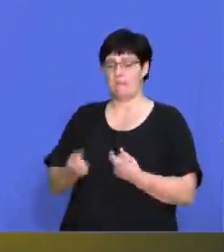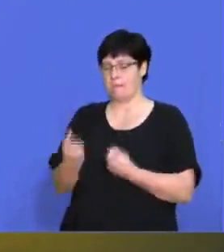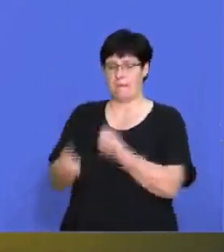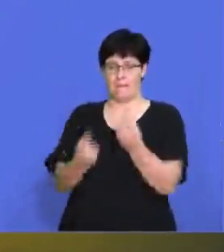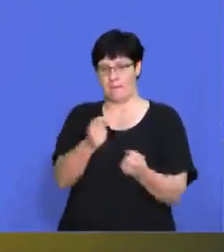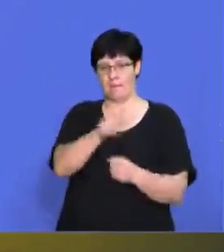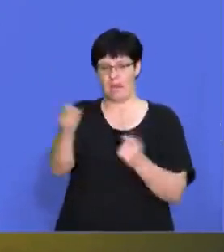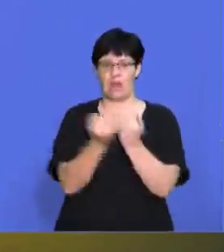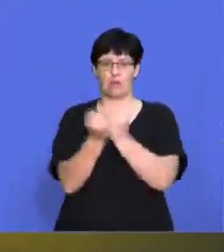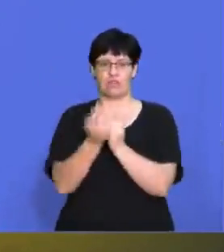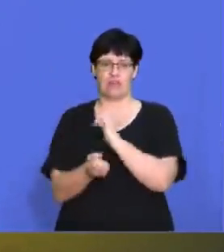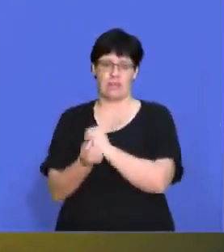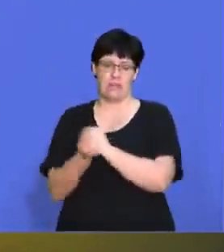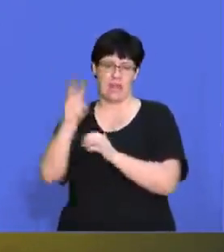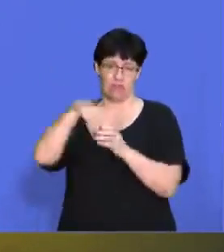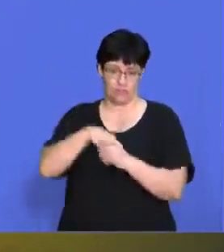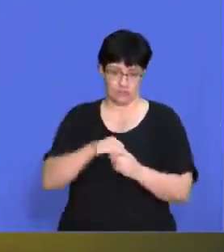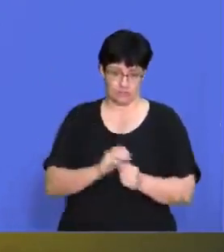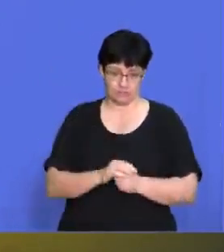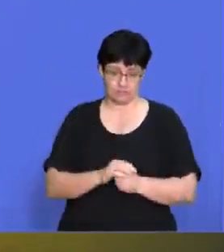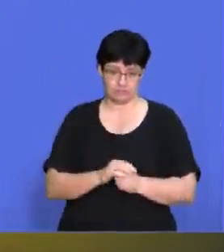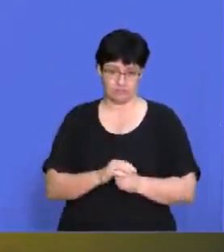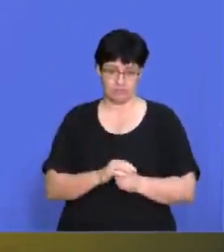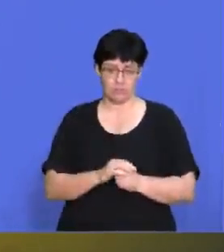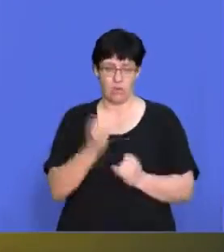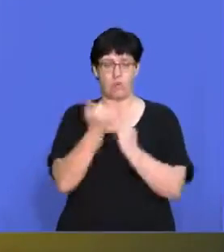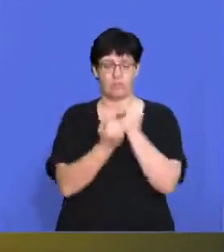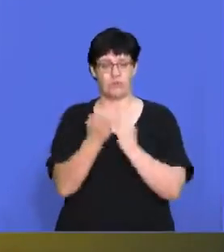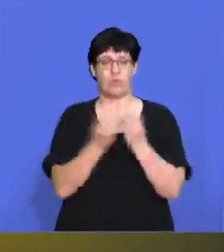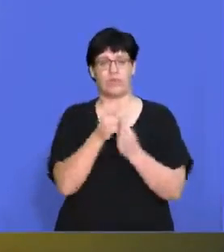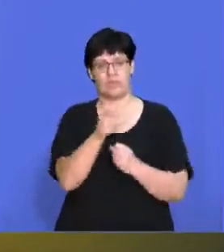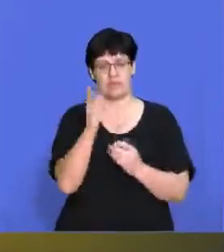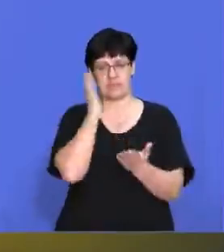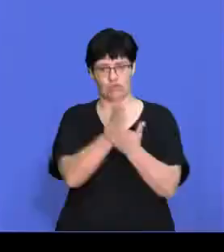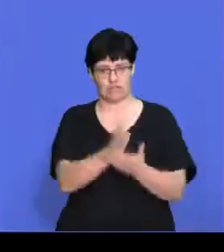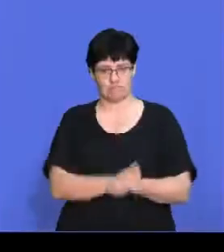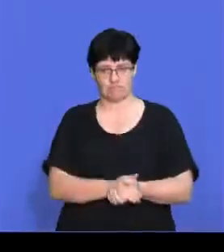for competitors to come in and to compete with you directly.